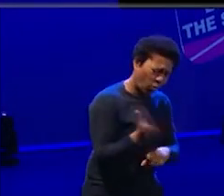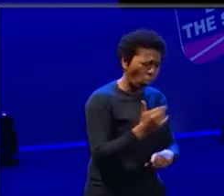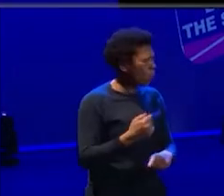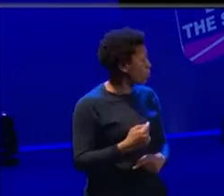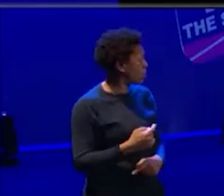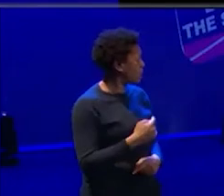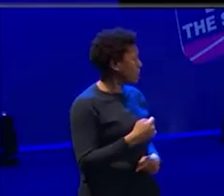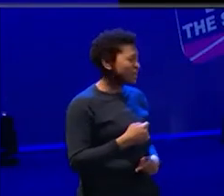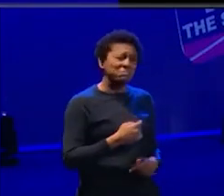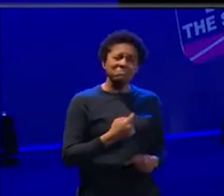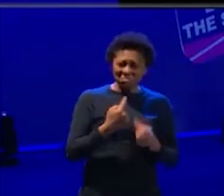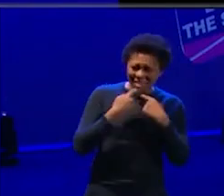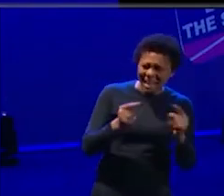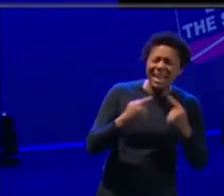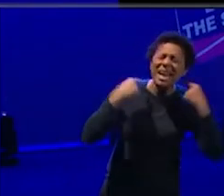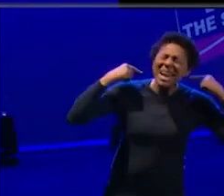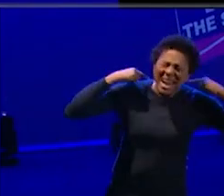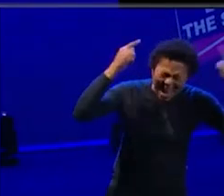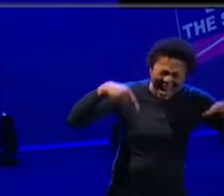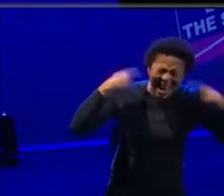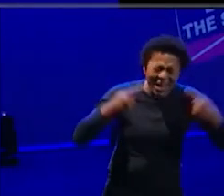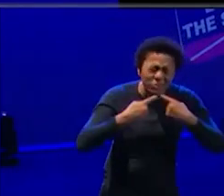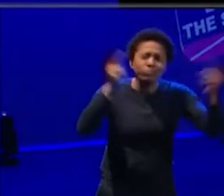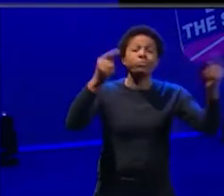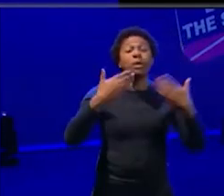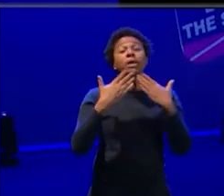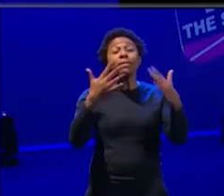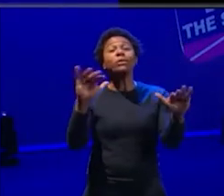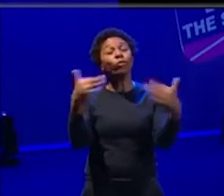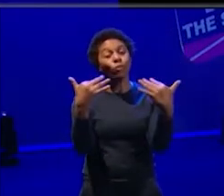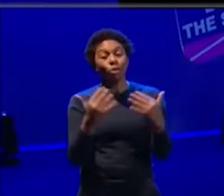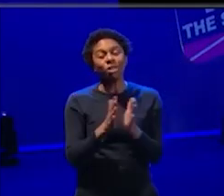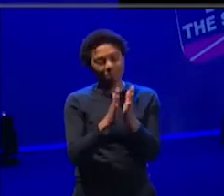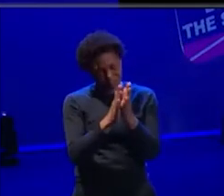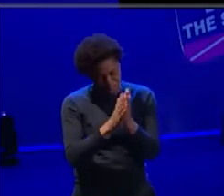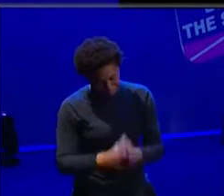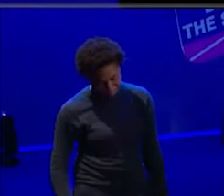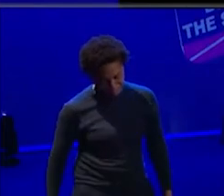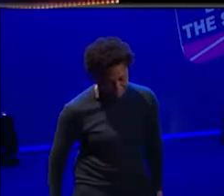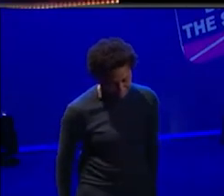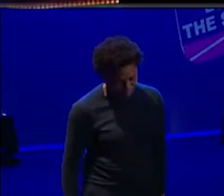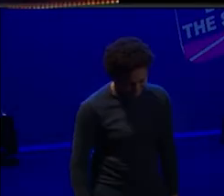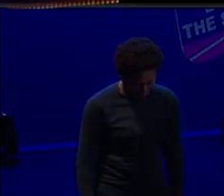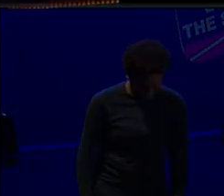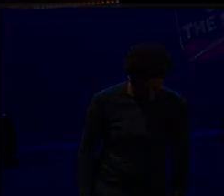Yes, everybody. Thank you. Thank you so much for watching, everybody. Thank you so much for thank you both. Thank you.